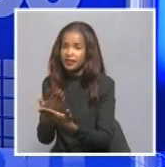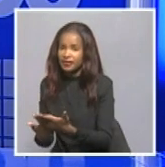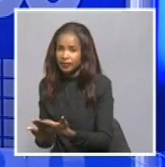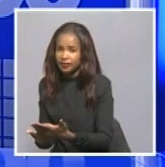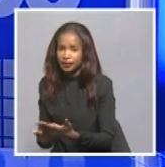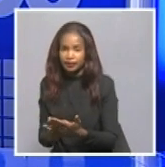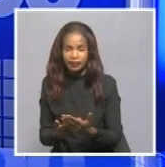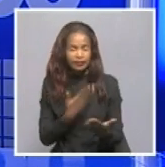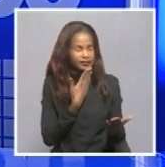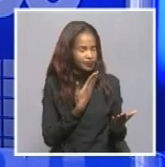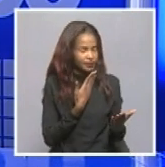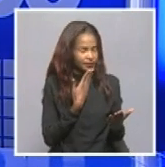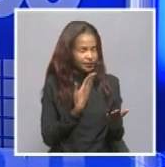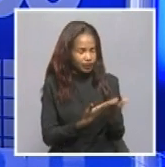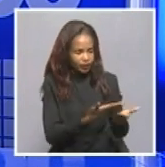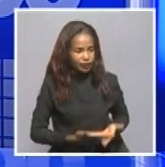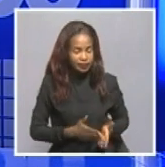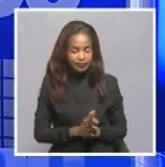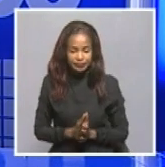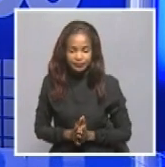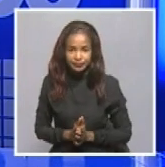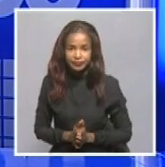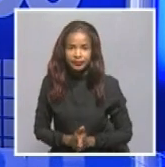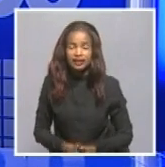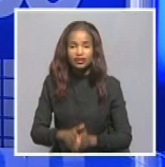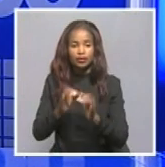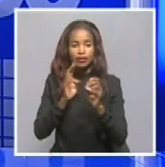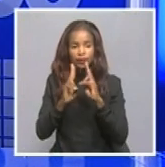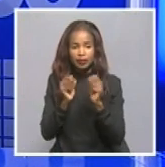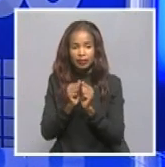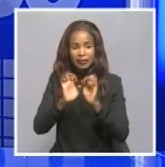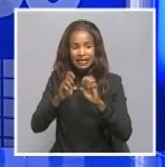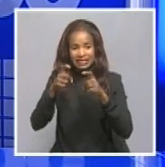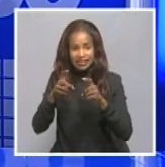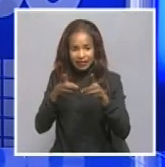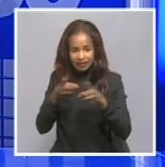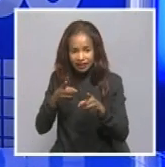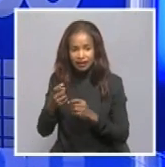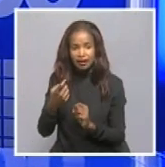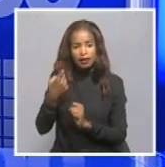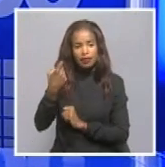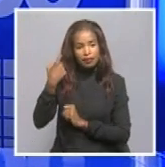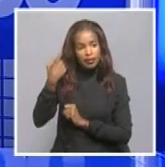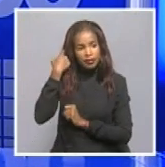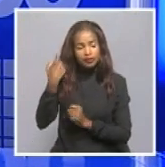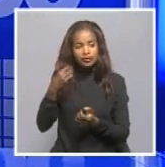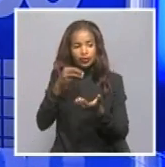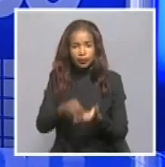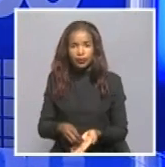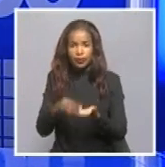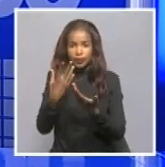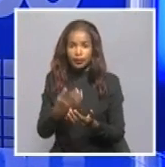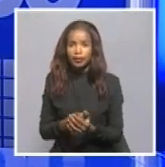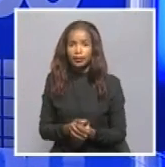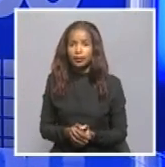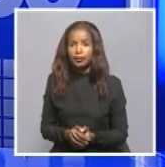You're most welcome. All right. And that was Esther Lusipani, the Executive Director of the Department of Gender Equality, Poverty Eradication and Social Welfare in the